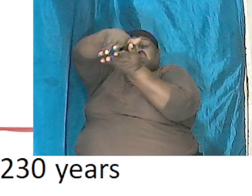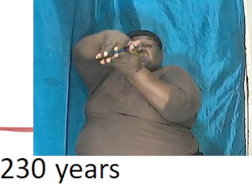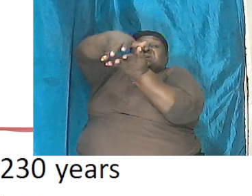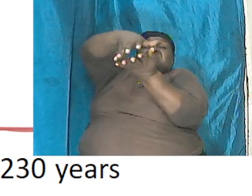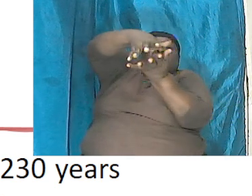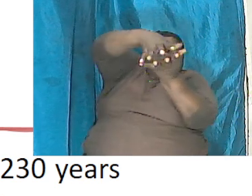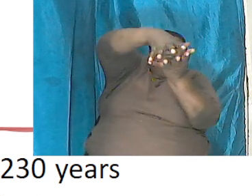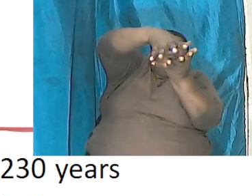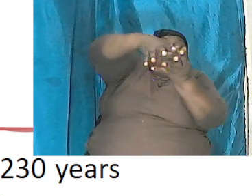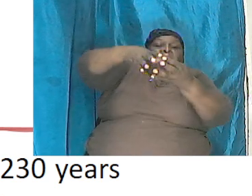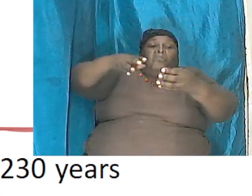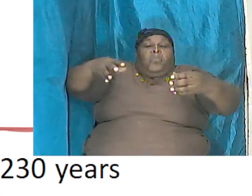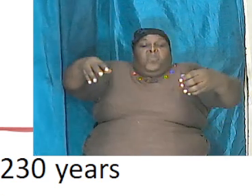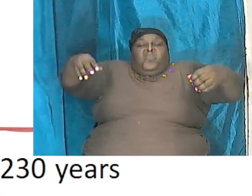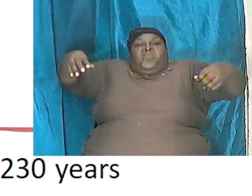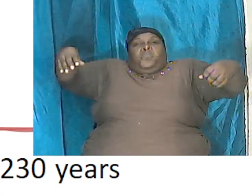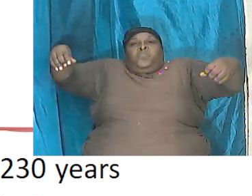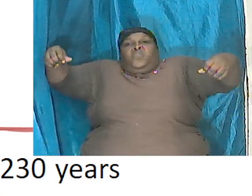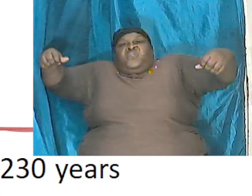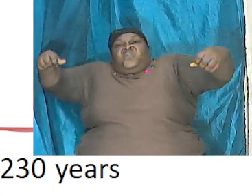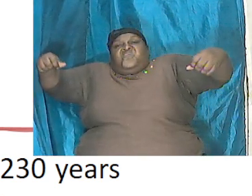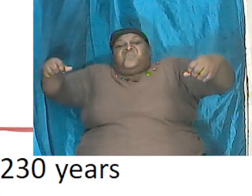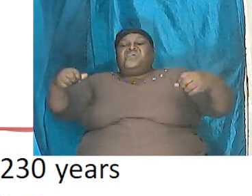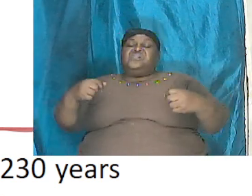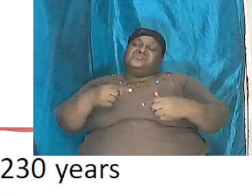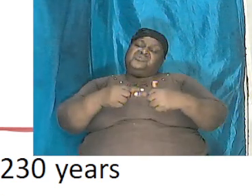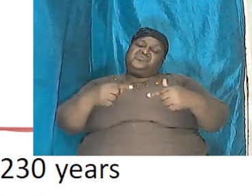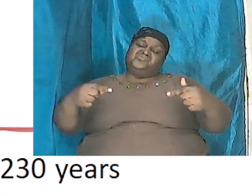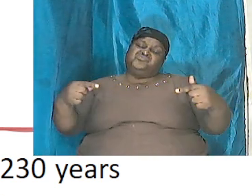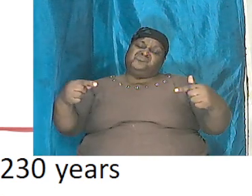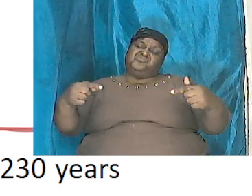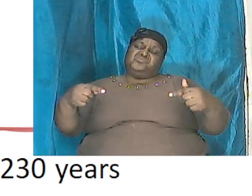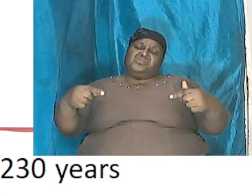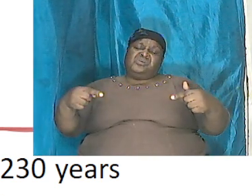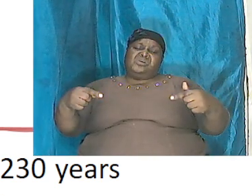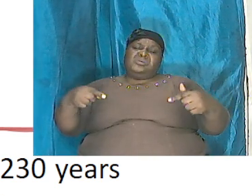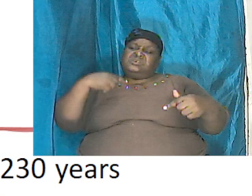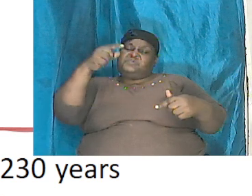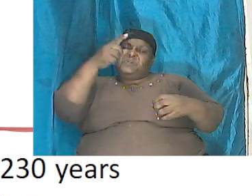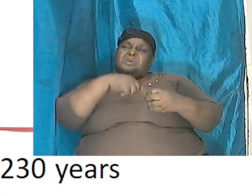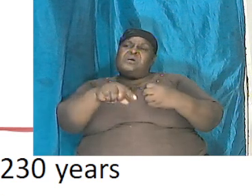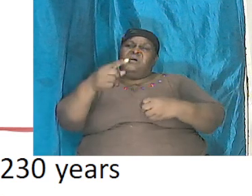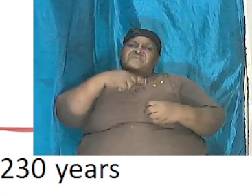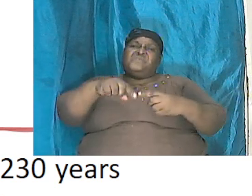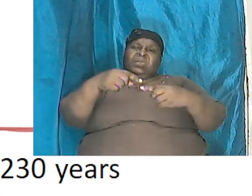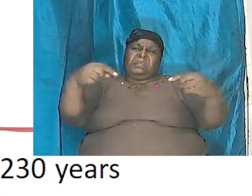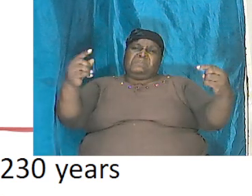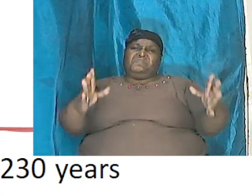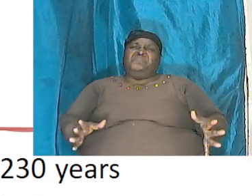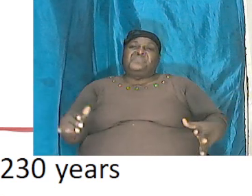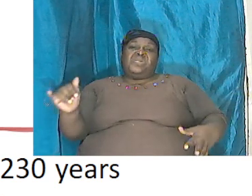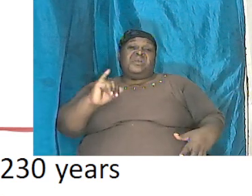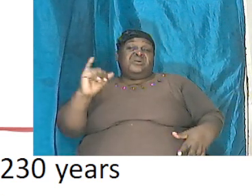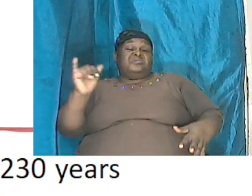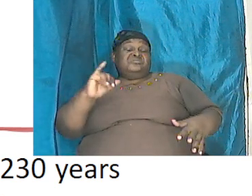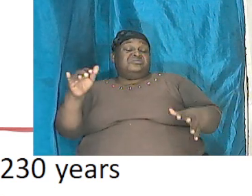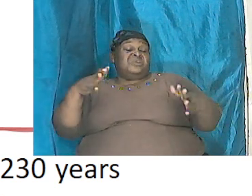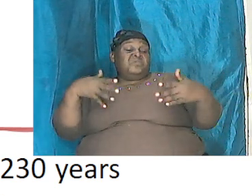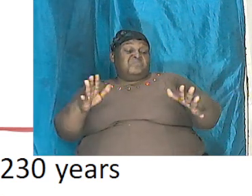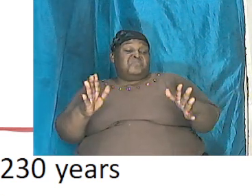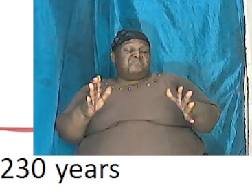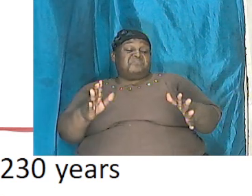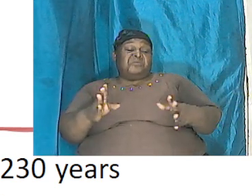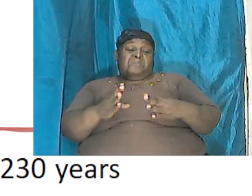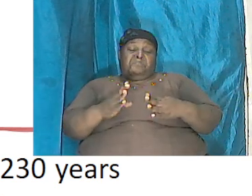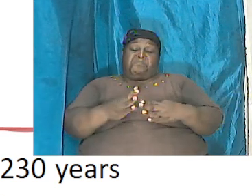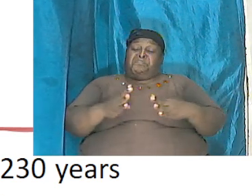symbolic way to refer to the enemy and to show that in the same way how you have these big mammoth animals